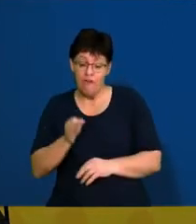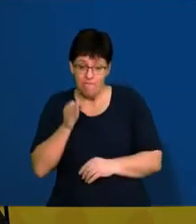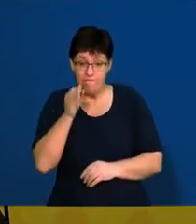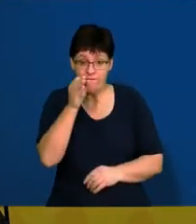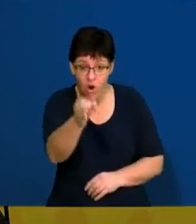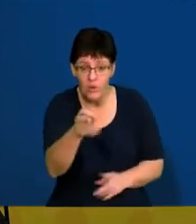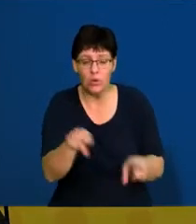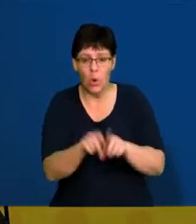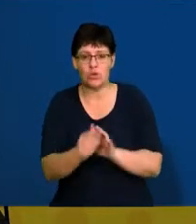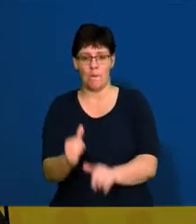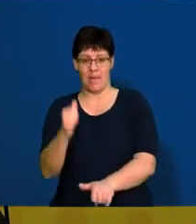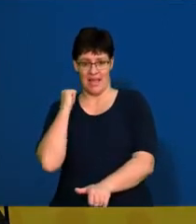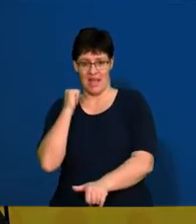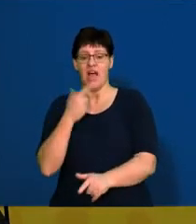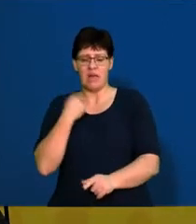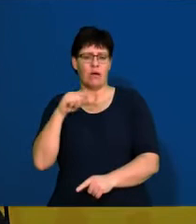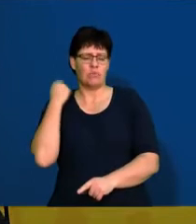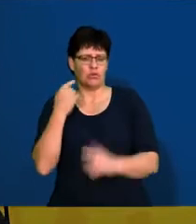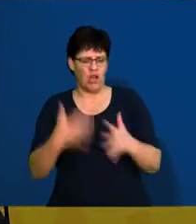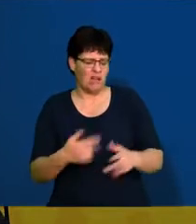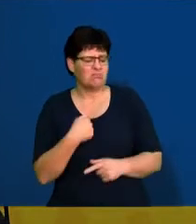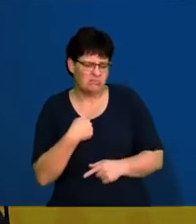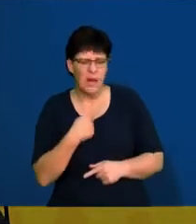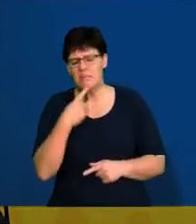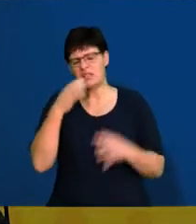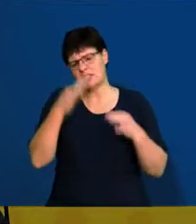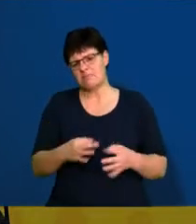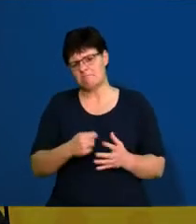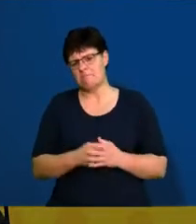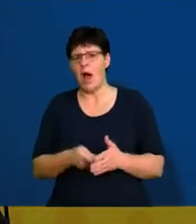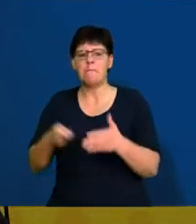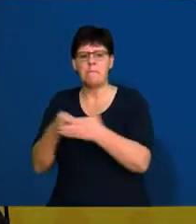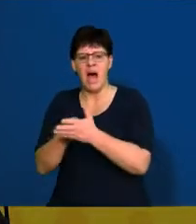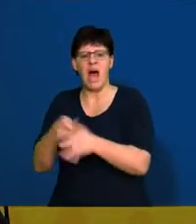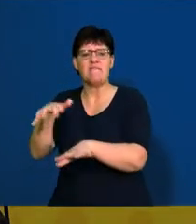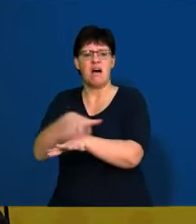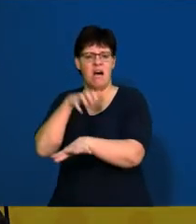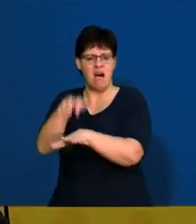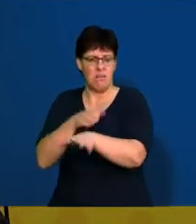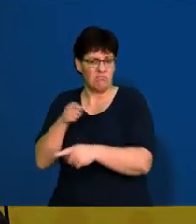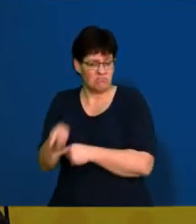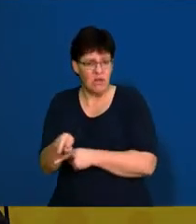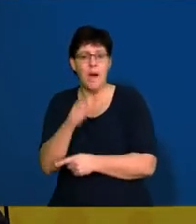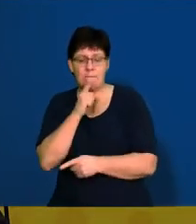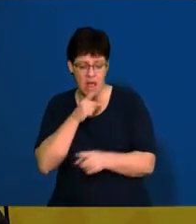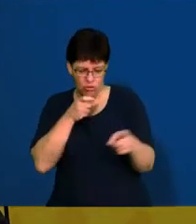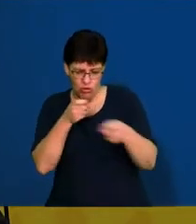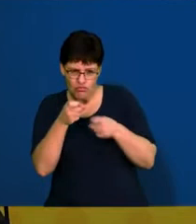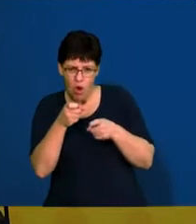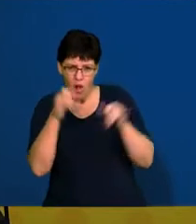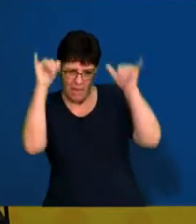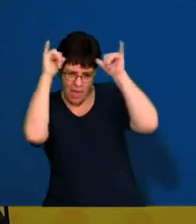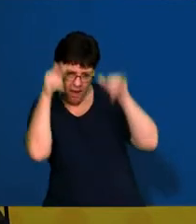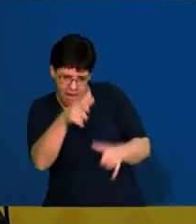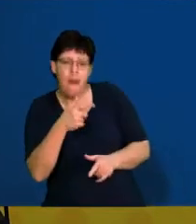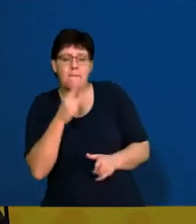potentially be if I'm a butcher, I decide that I'm going to go and buy a farm so that I can control the quality of produce